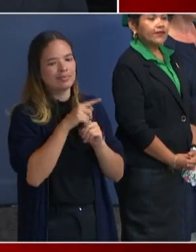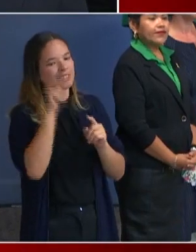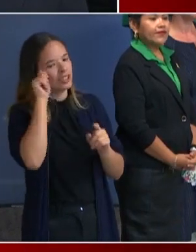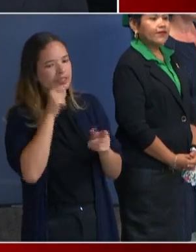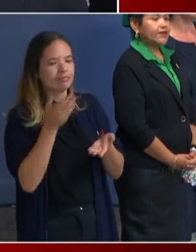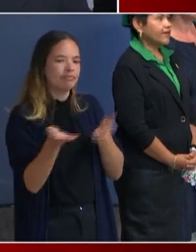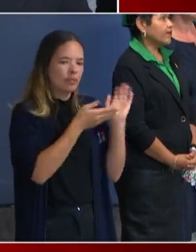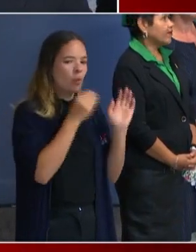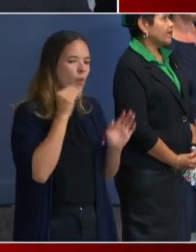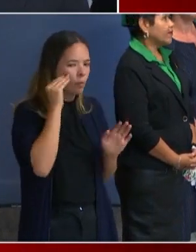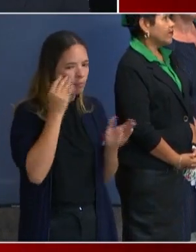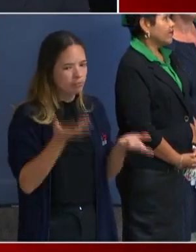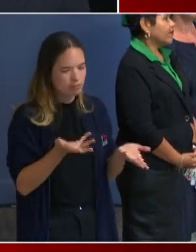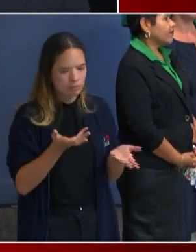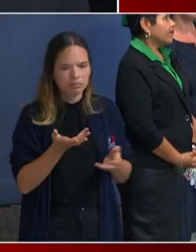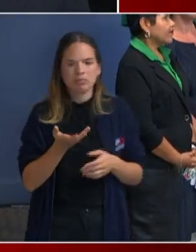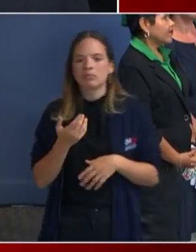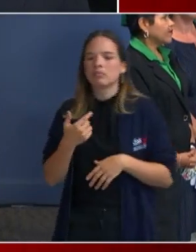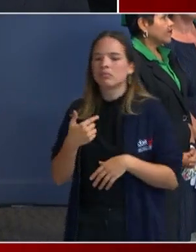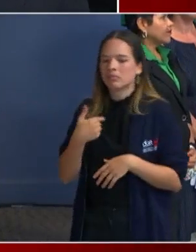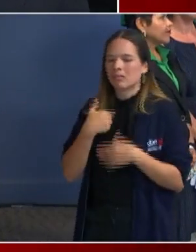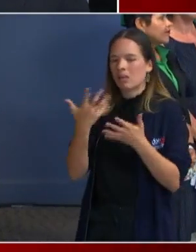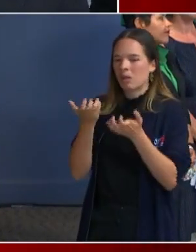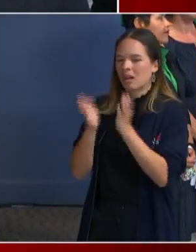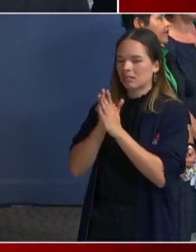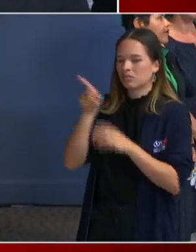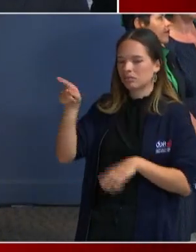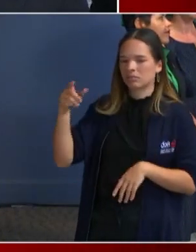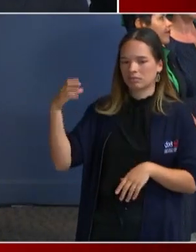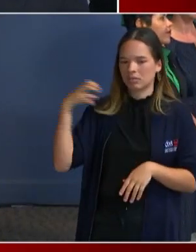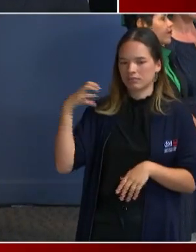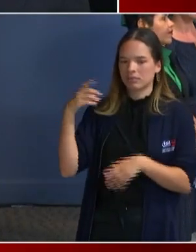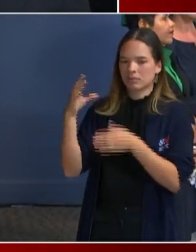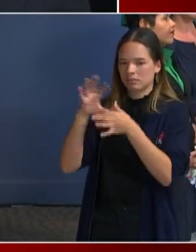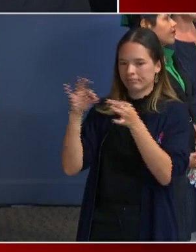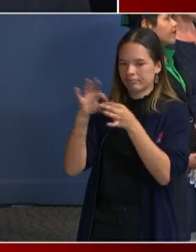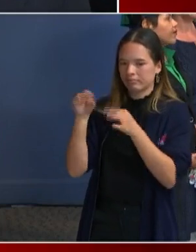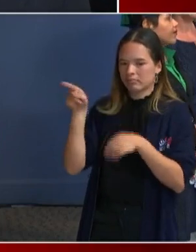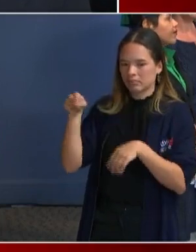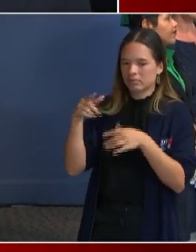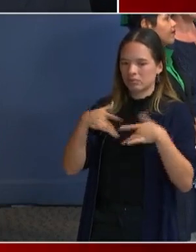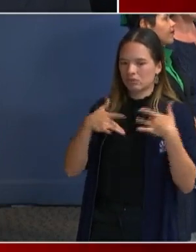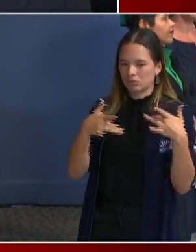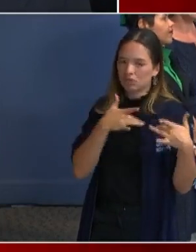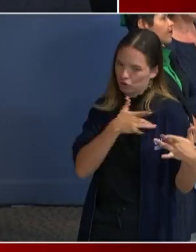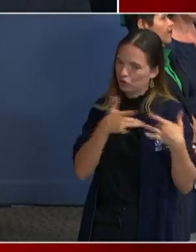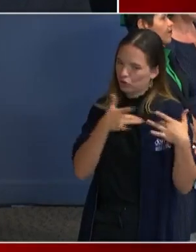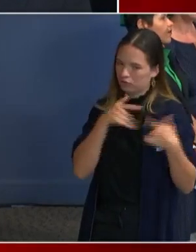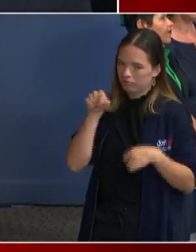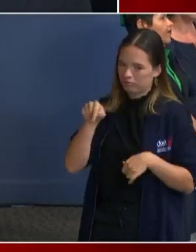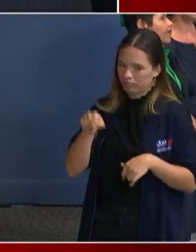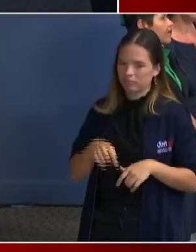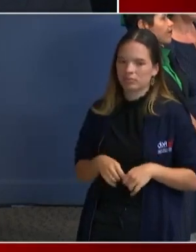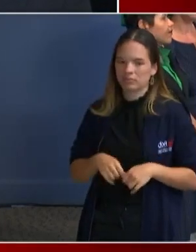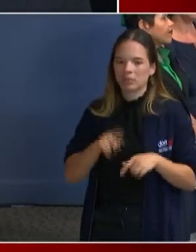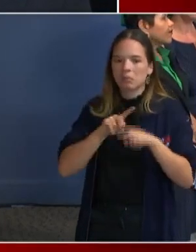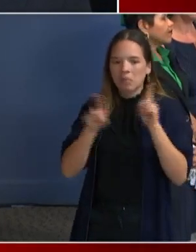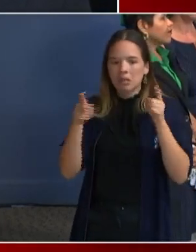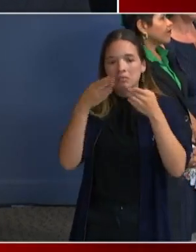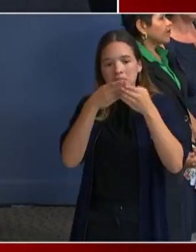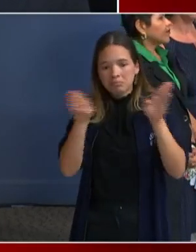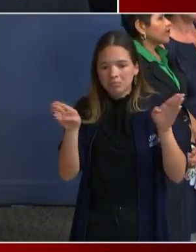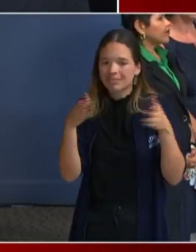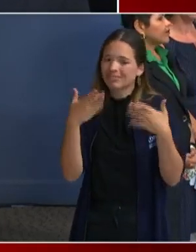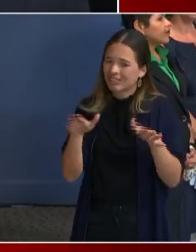Chief to respond to you directly about any deployment concerns that he has. But to the points that have been raised